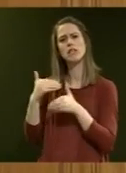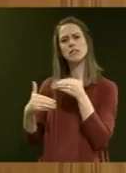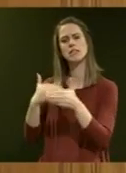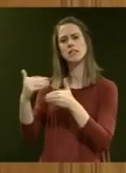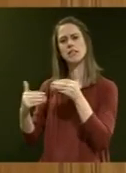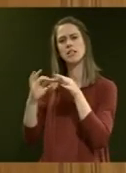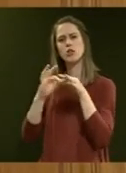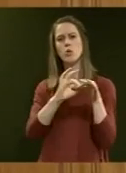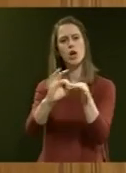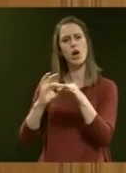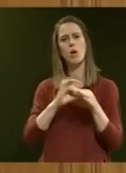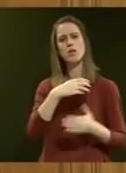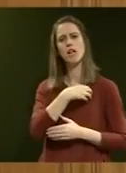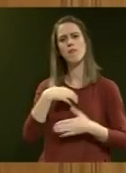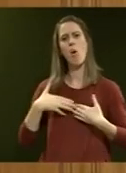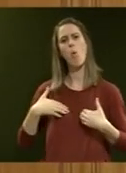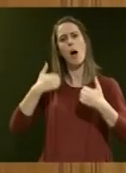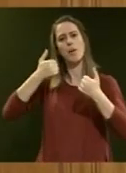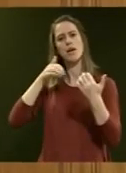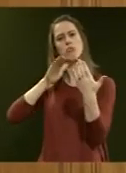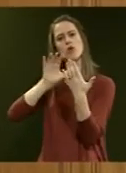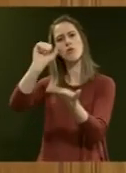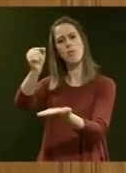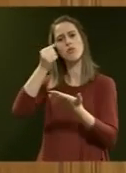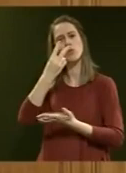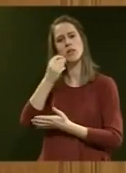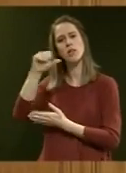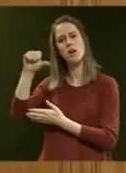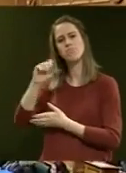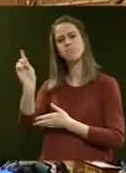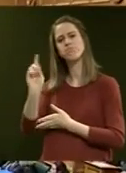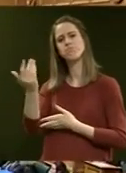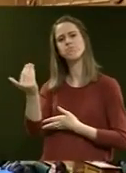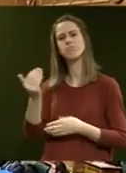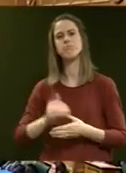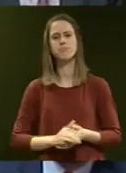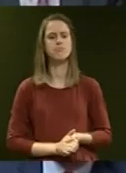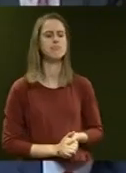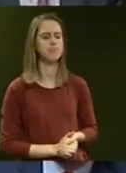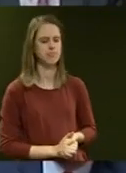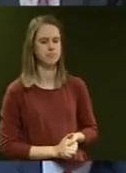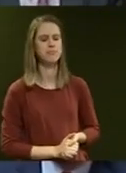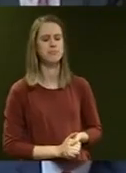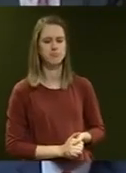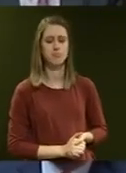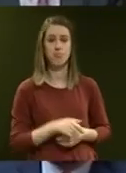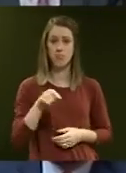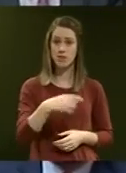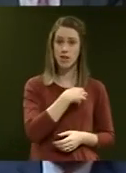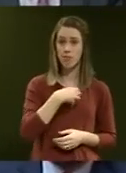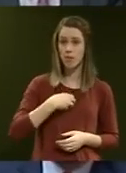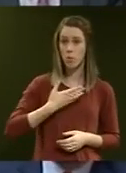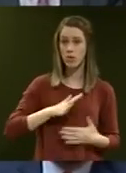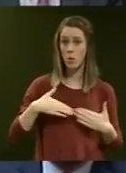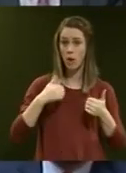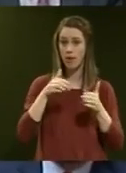made on the Coalition Government's well-being approach to Budget 2019? Mr Speaker, this Government wants